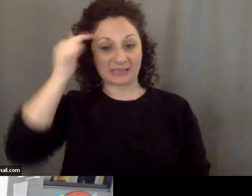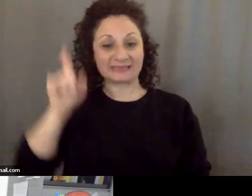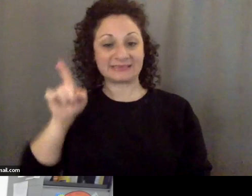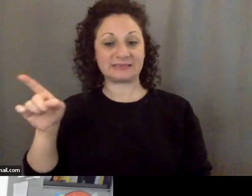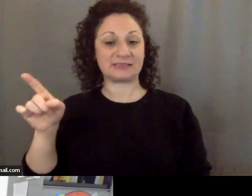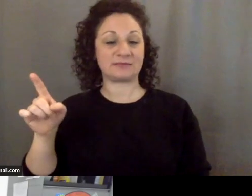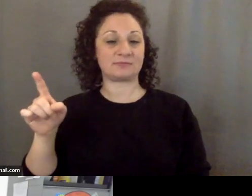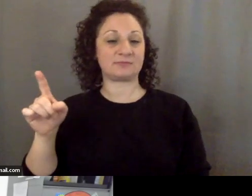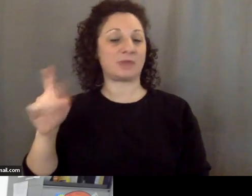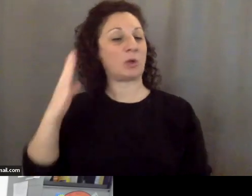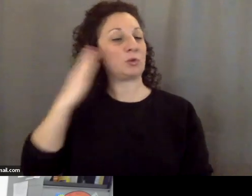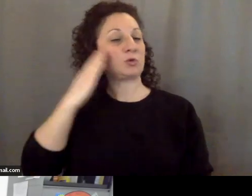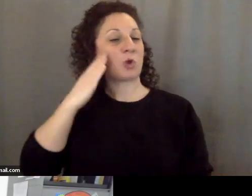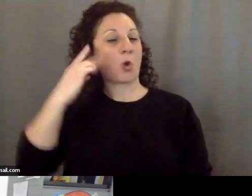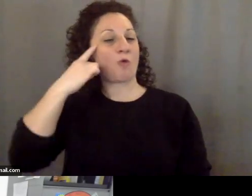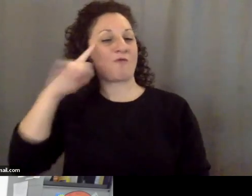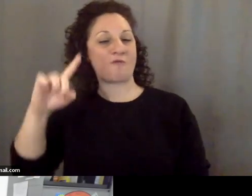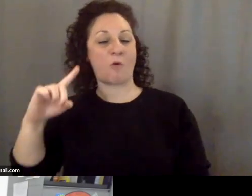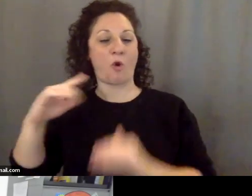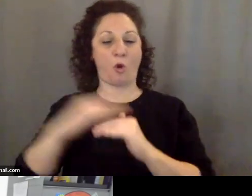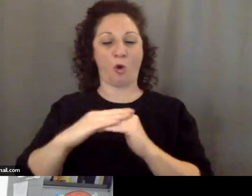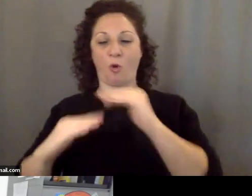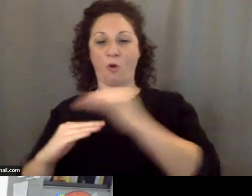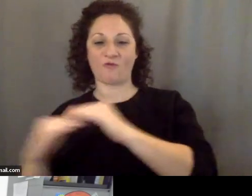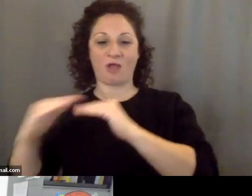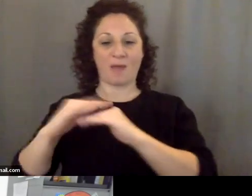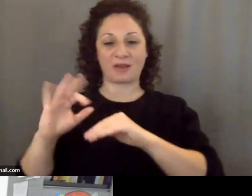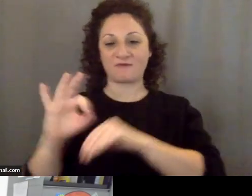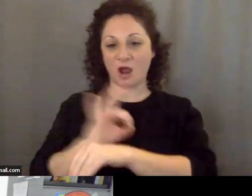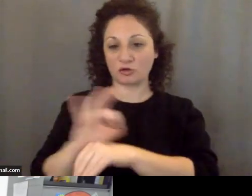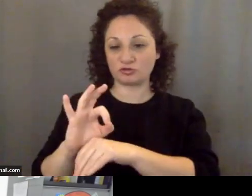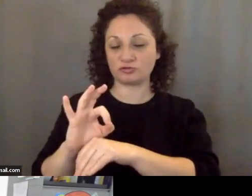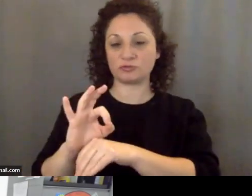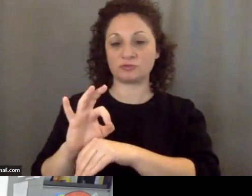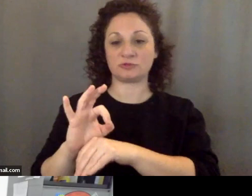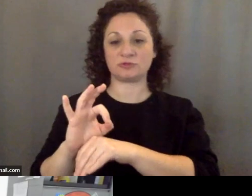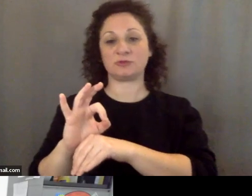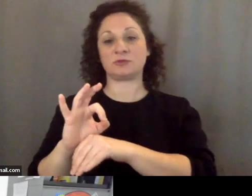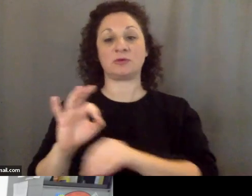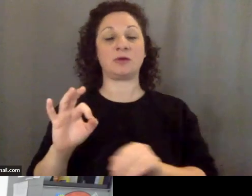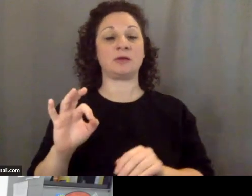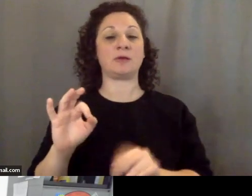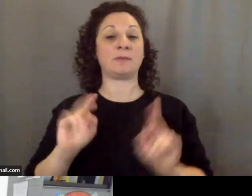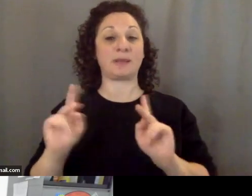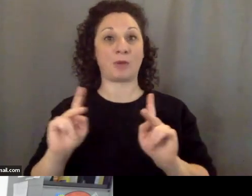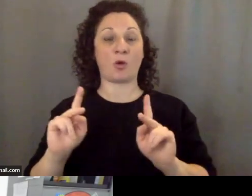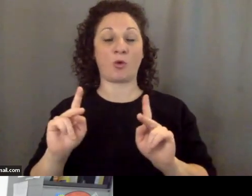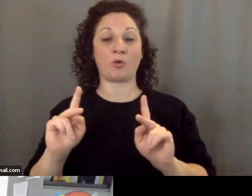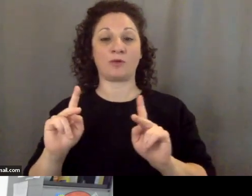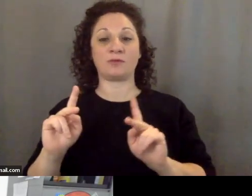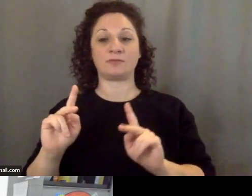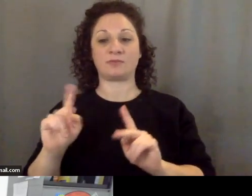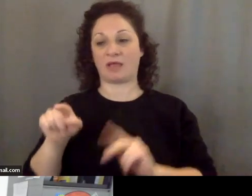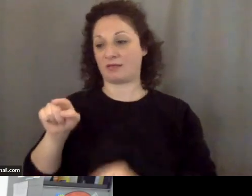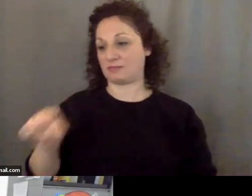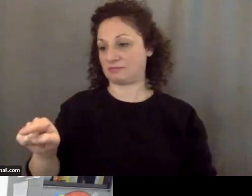overlapping functions. People, the right hand doesn't know what the left hand is doing in